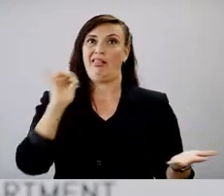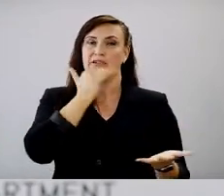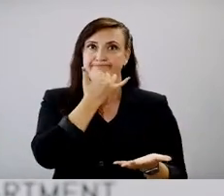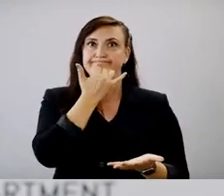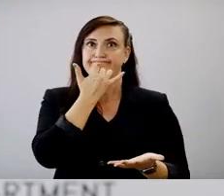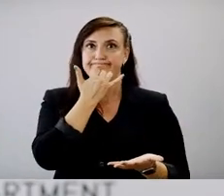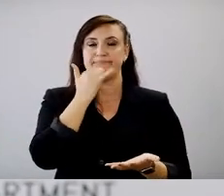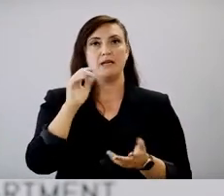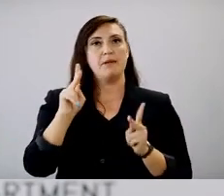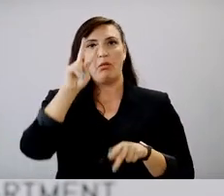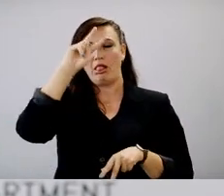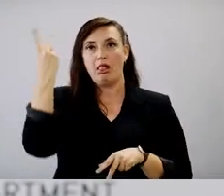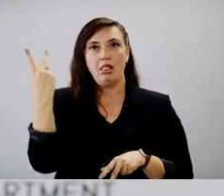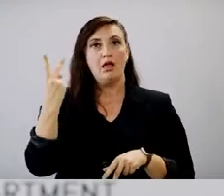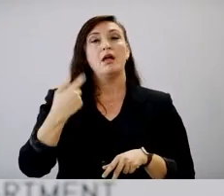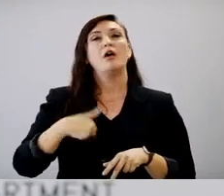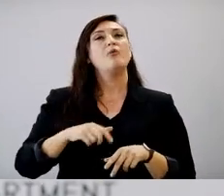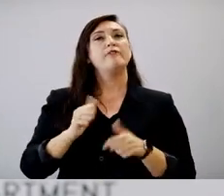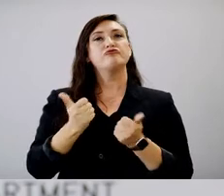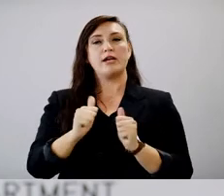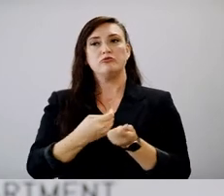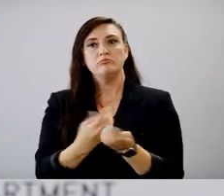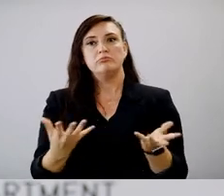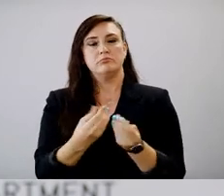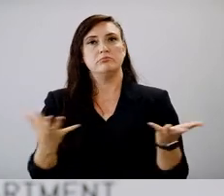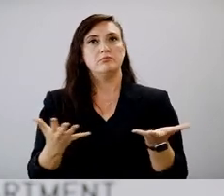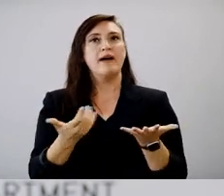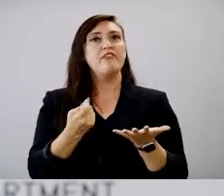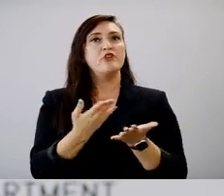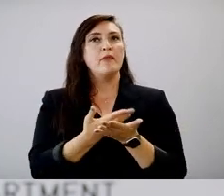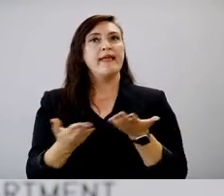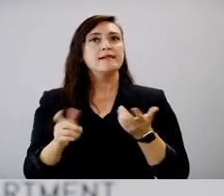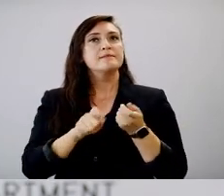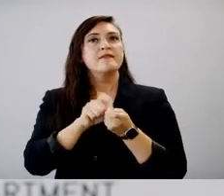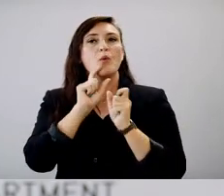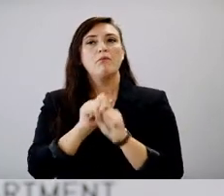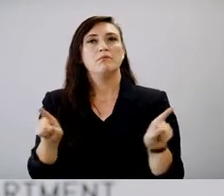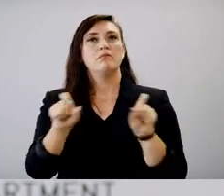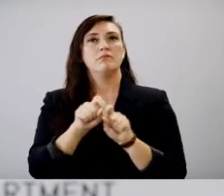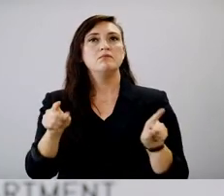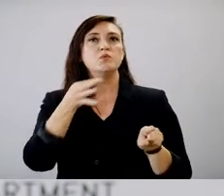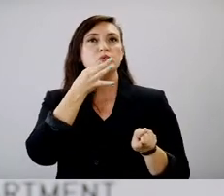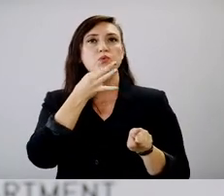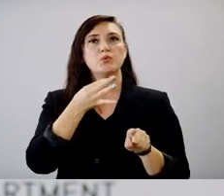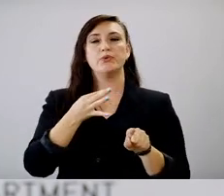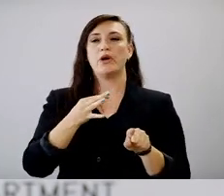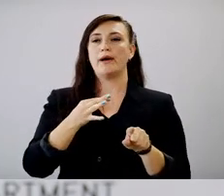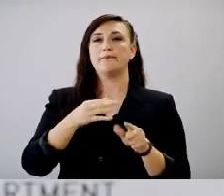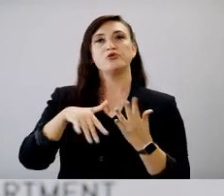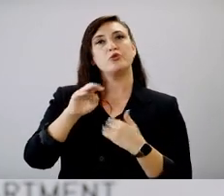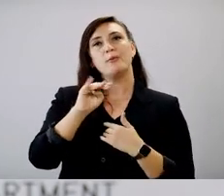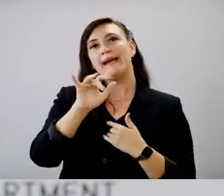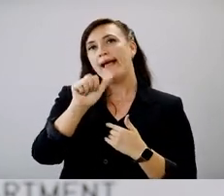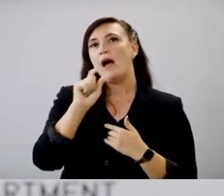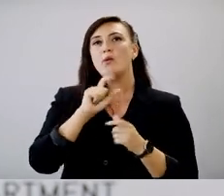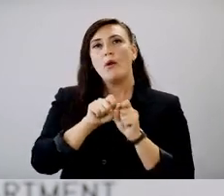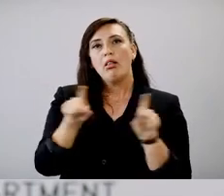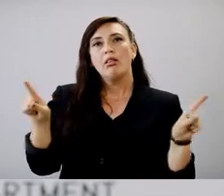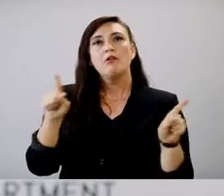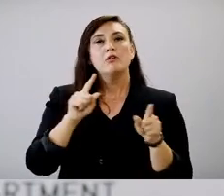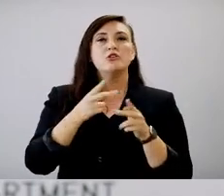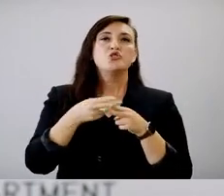we've been working, um, on a couple of initiatives here. We'll be, uh, issuing a number of social media, uh, short